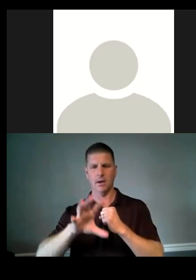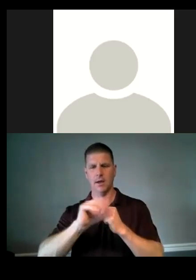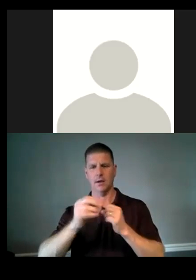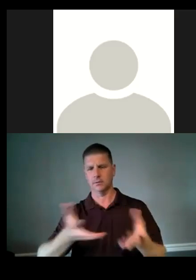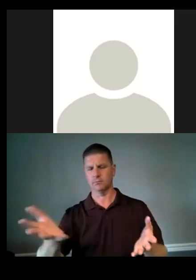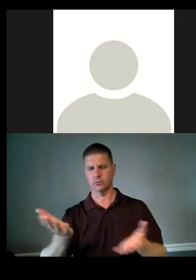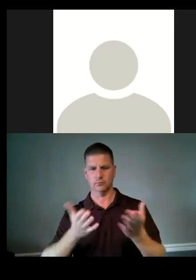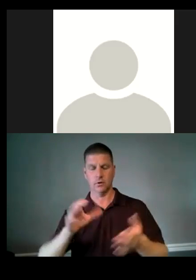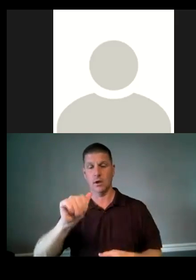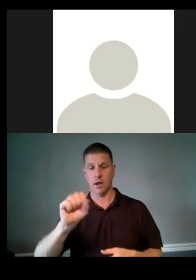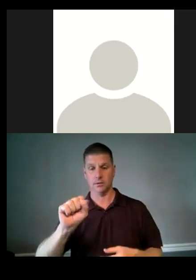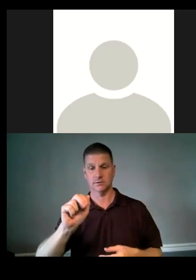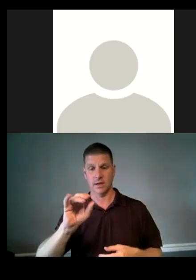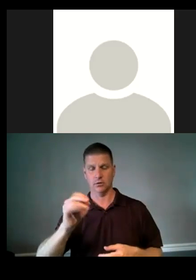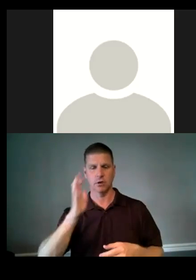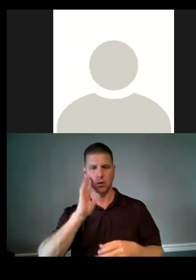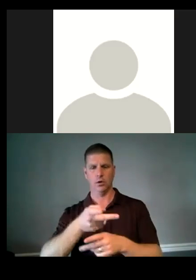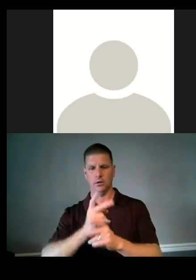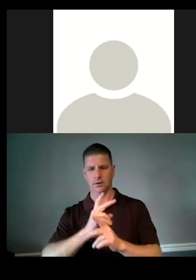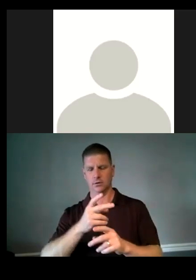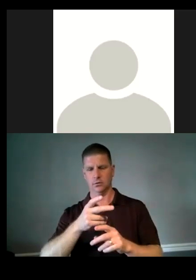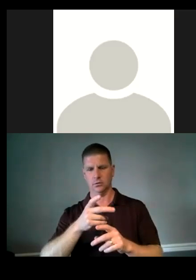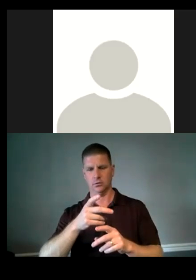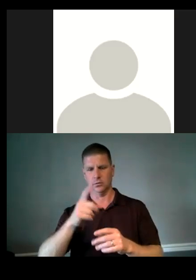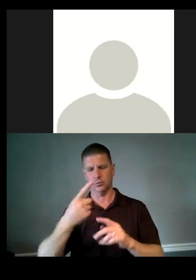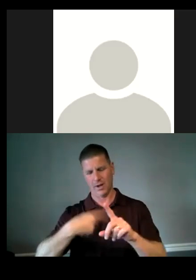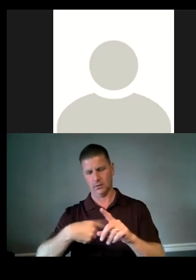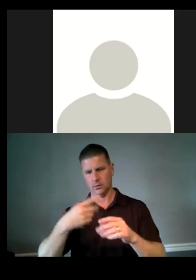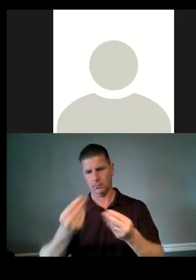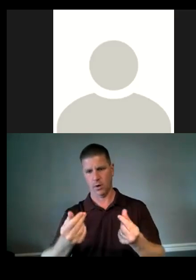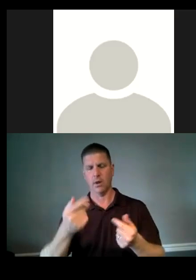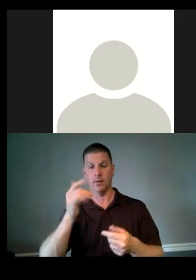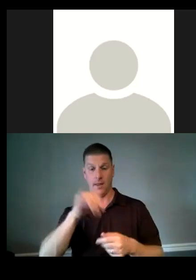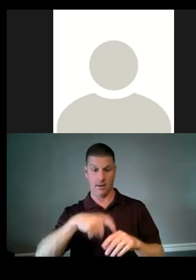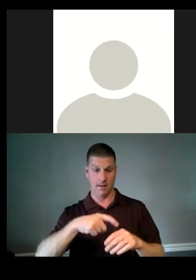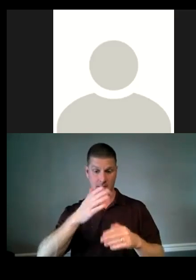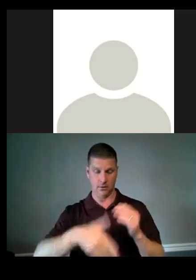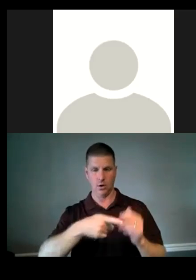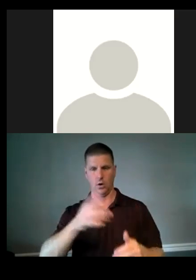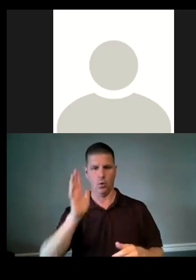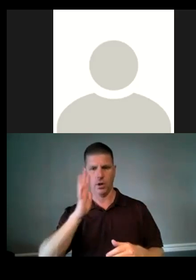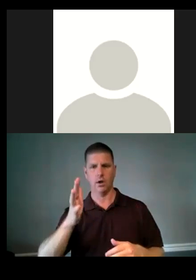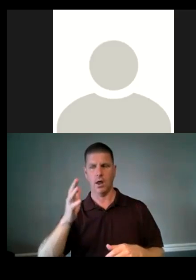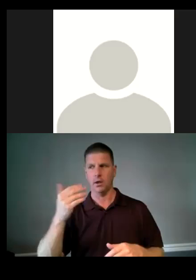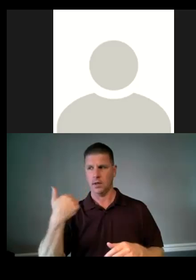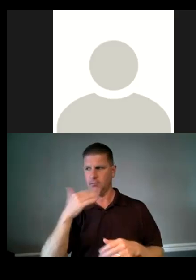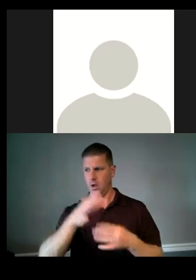Jose will lease the property until the end of their fundraising campaign, at which time they will exercise their, their option to purchase.